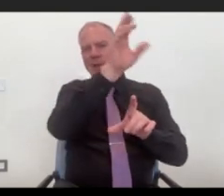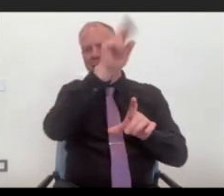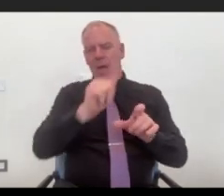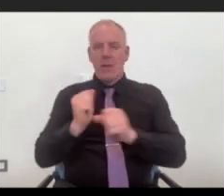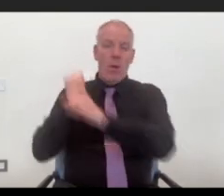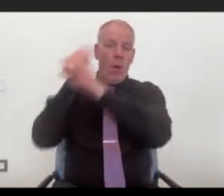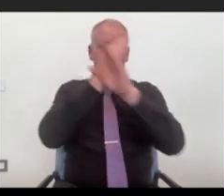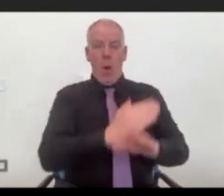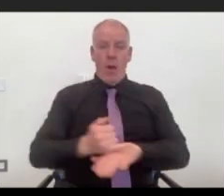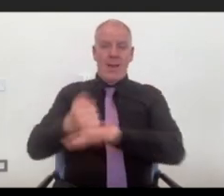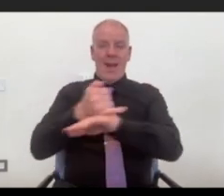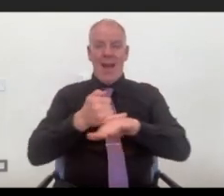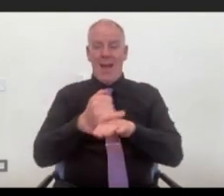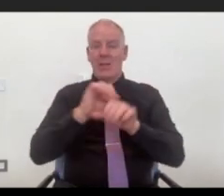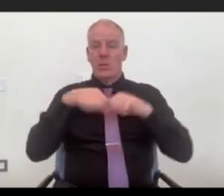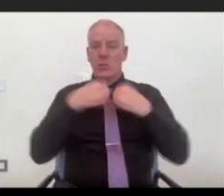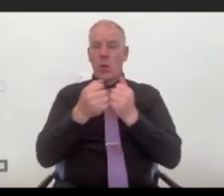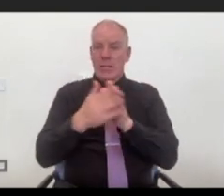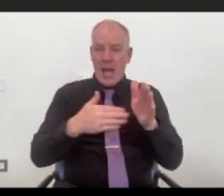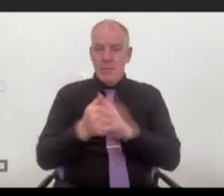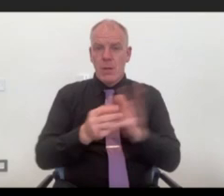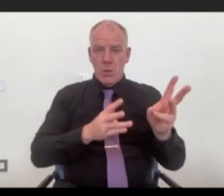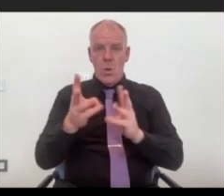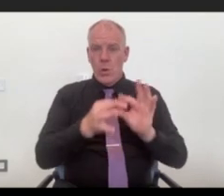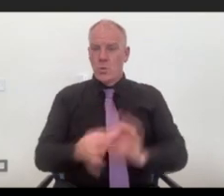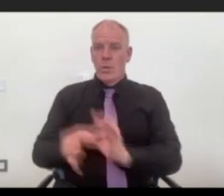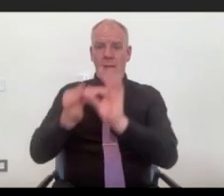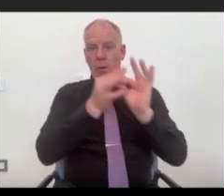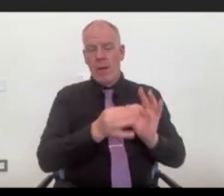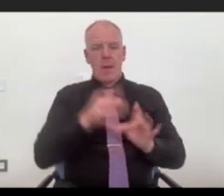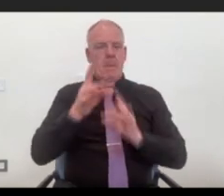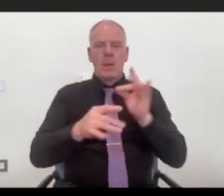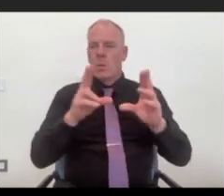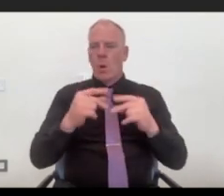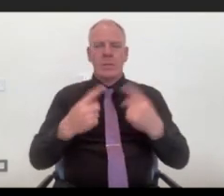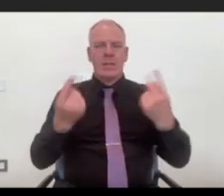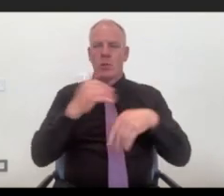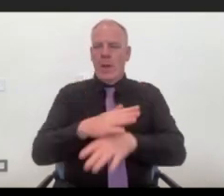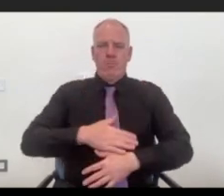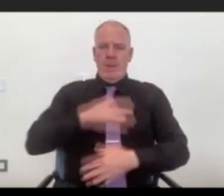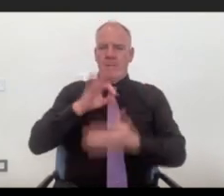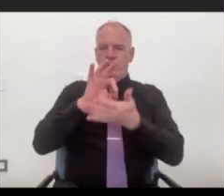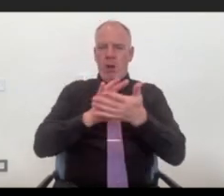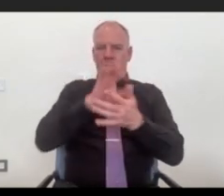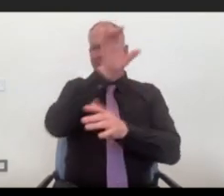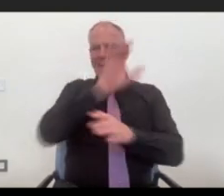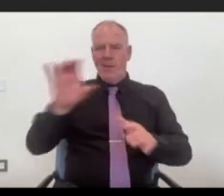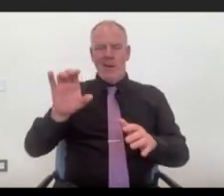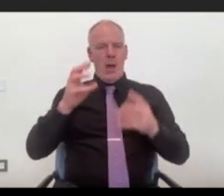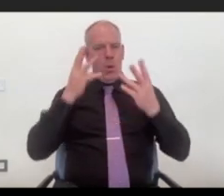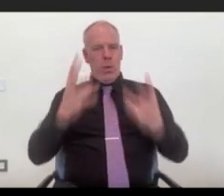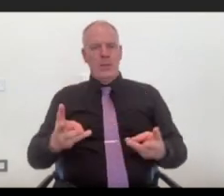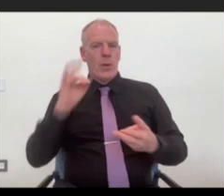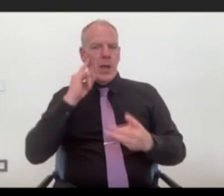social enterprises to be able to work together, and it doesn't matter on your immediate geography. And I'd be keen to hear from the panelists